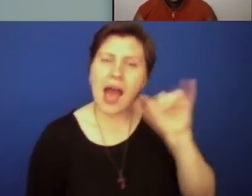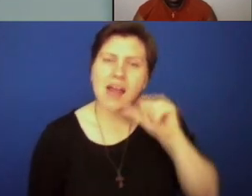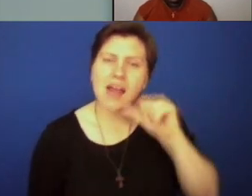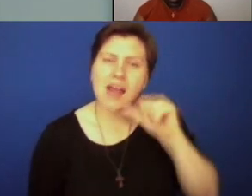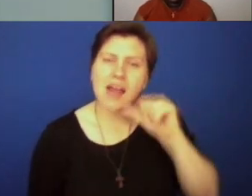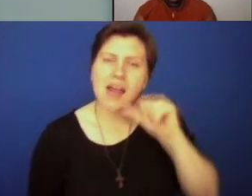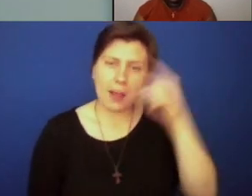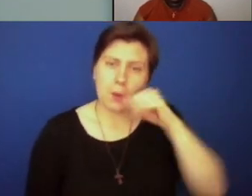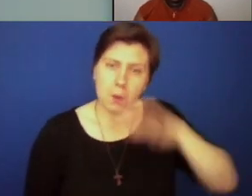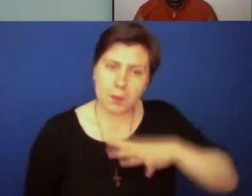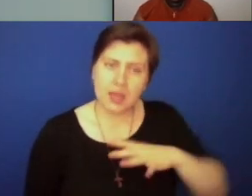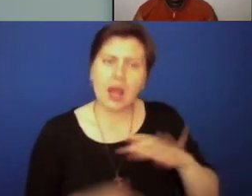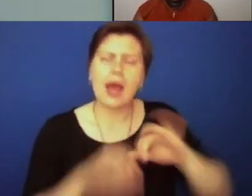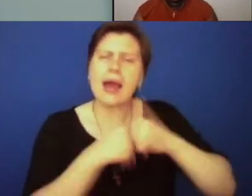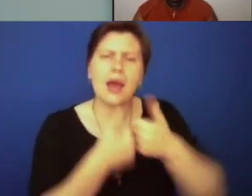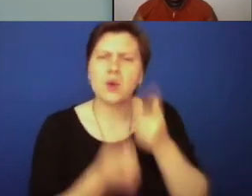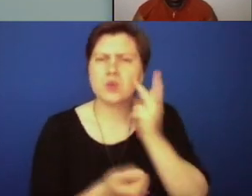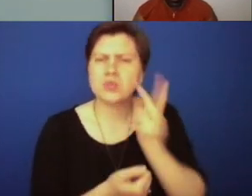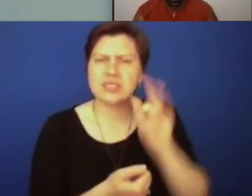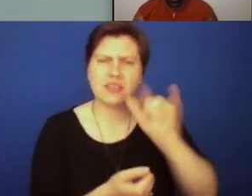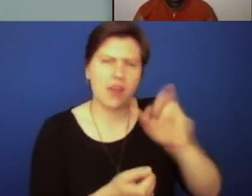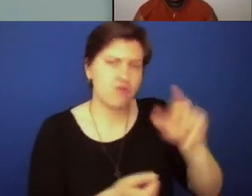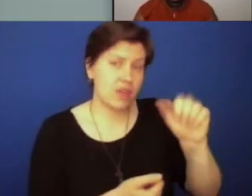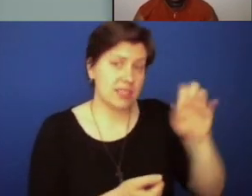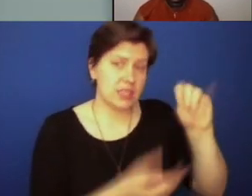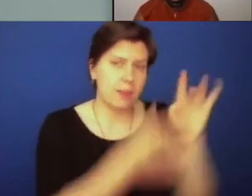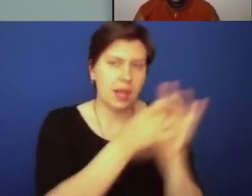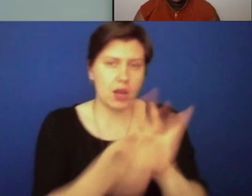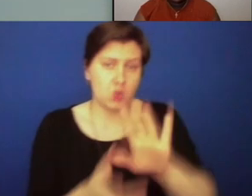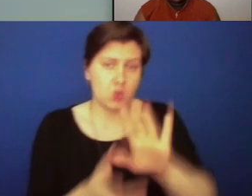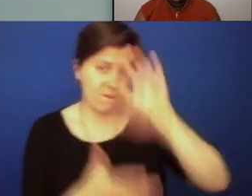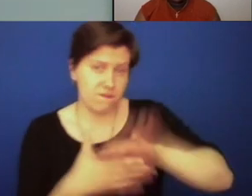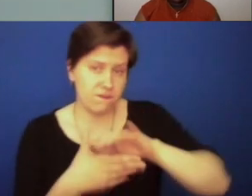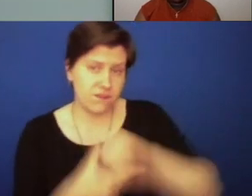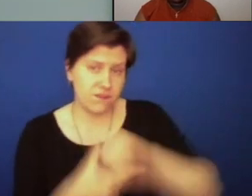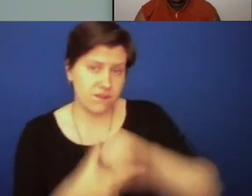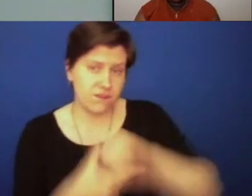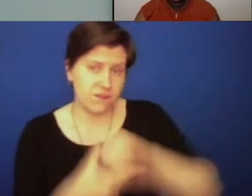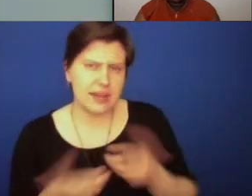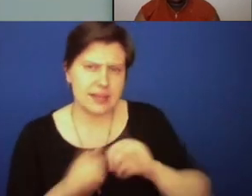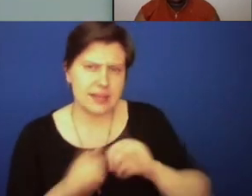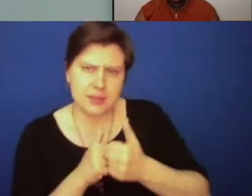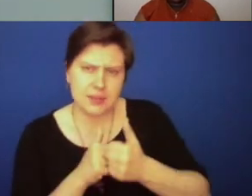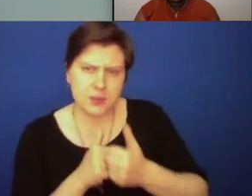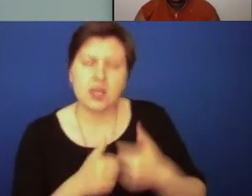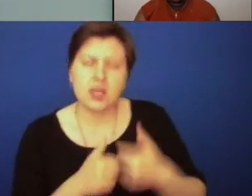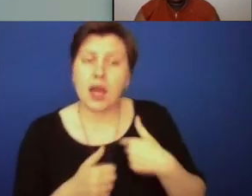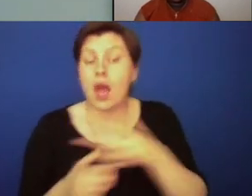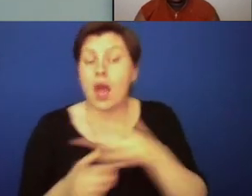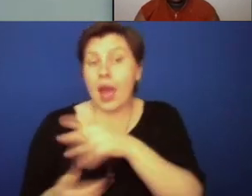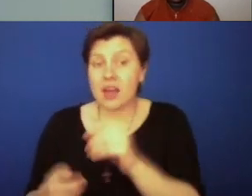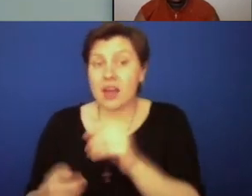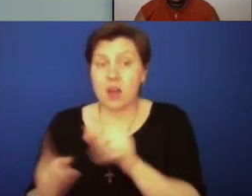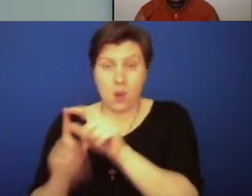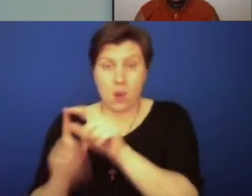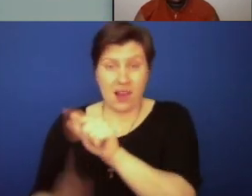do you see activism and racism connected to your Catholic faith? And you've also spoken about the importance of being an ally. If you could tell us more about why that's important as